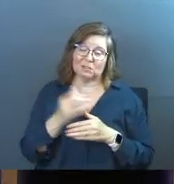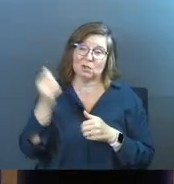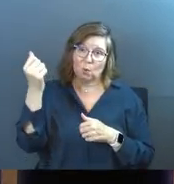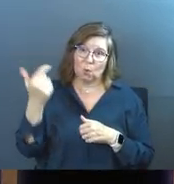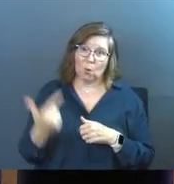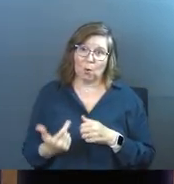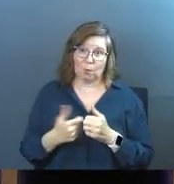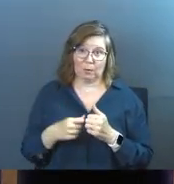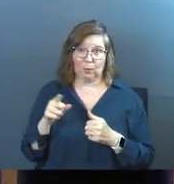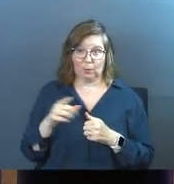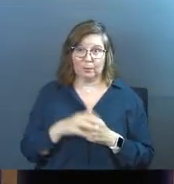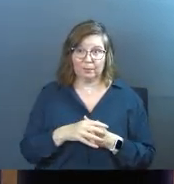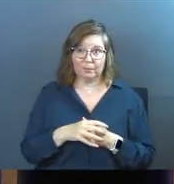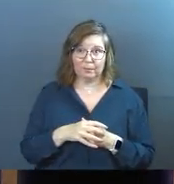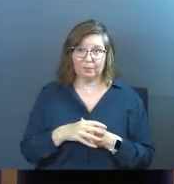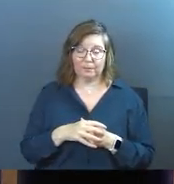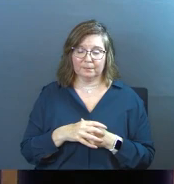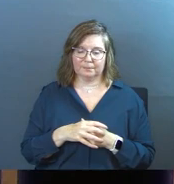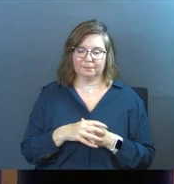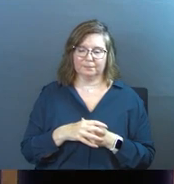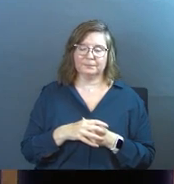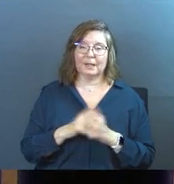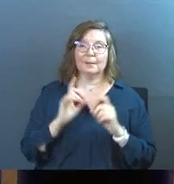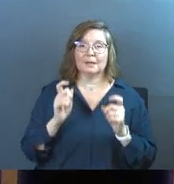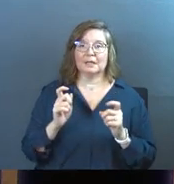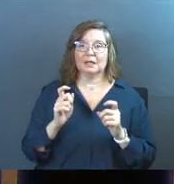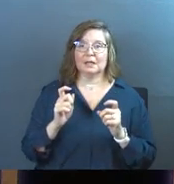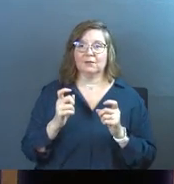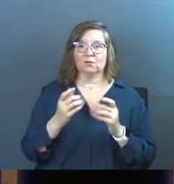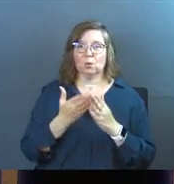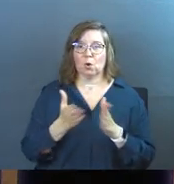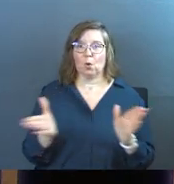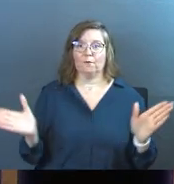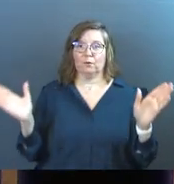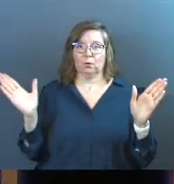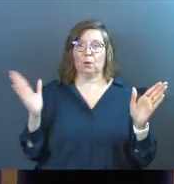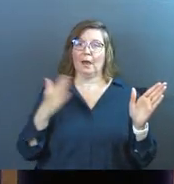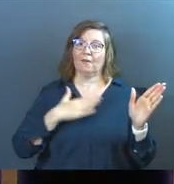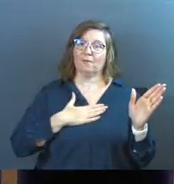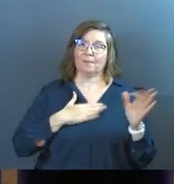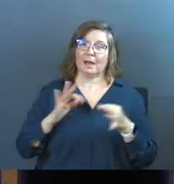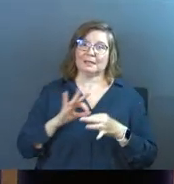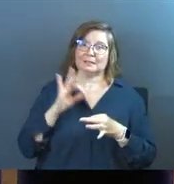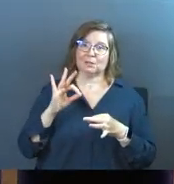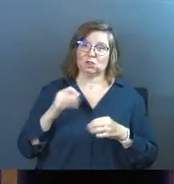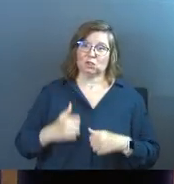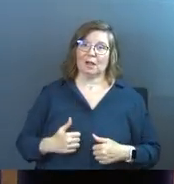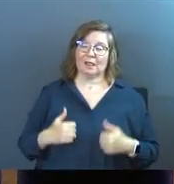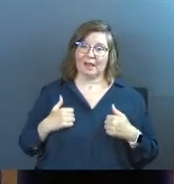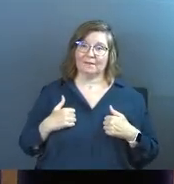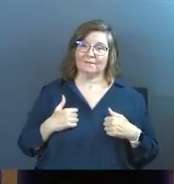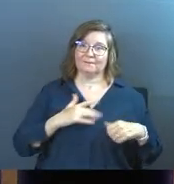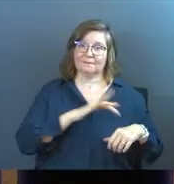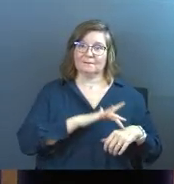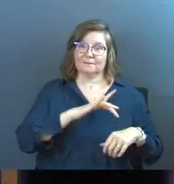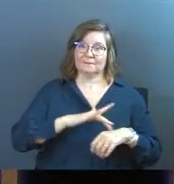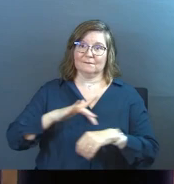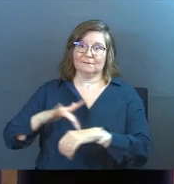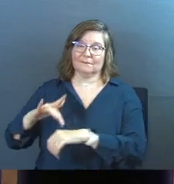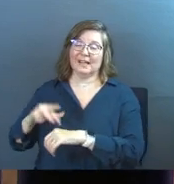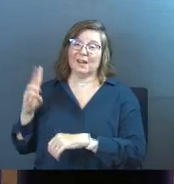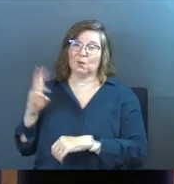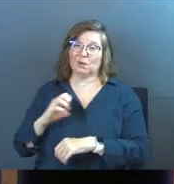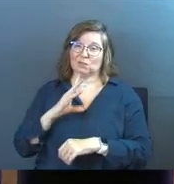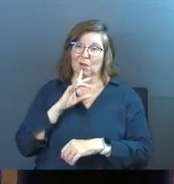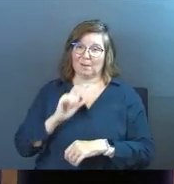share all of these with you. I'm going to give you an overview of my spiritual life. And it's weird to talk about